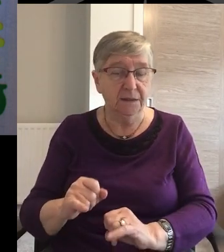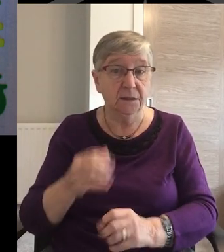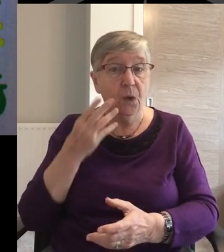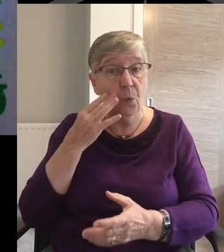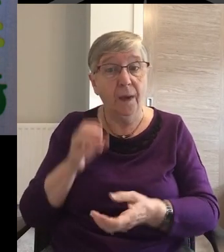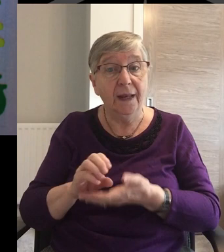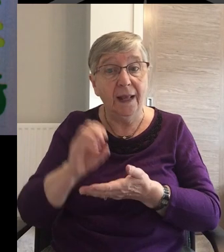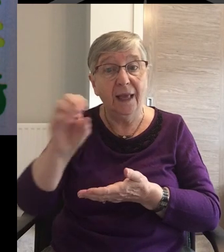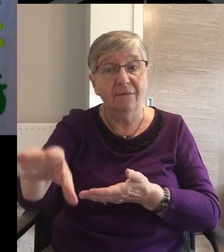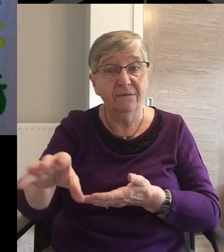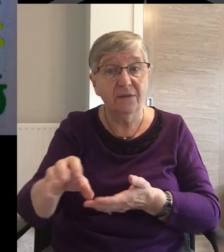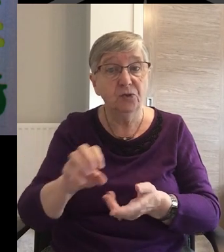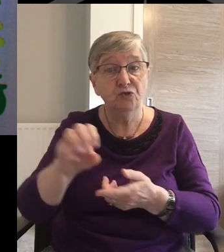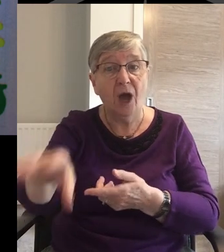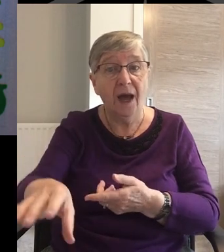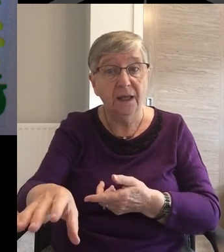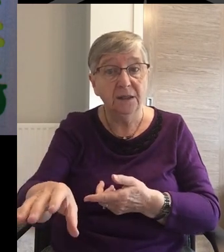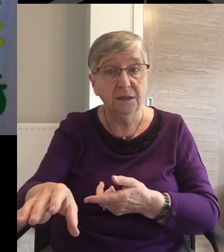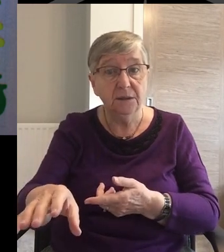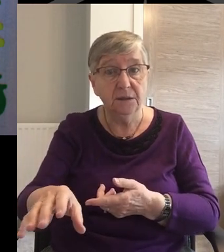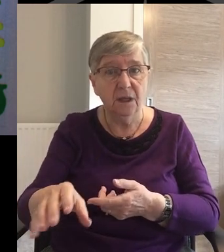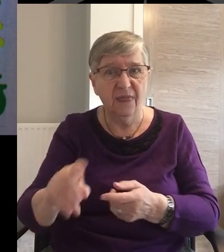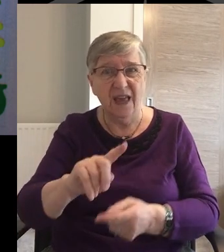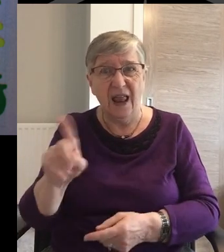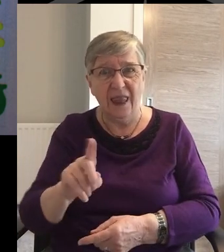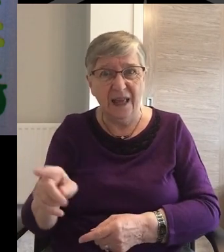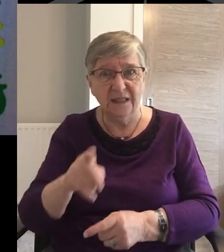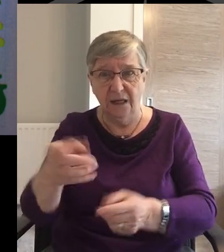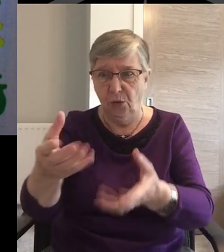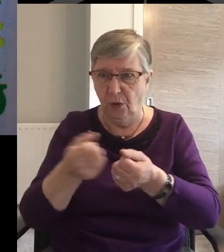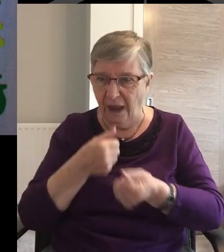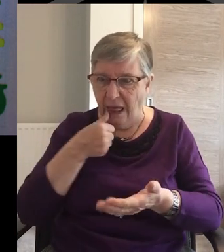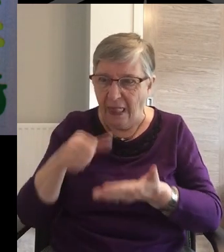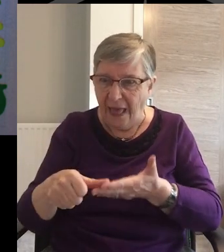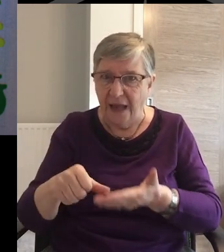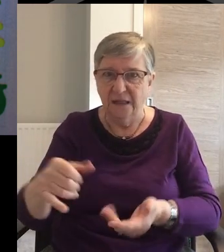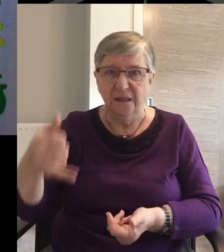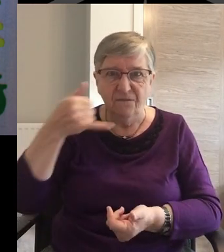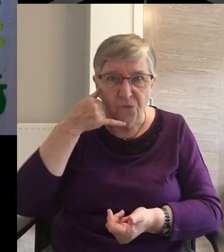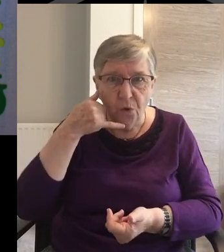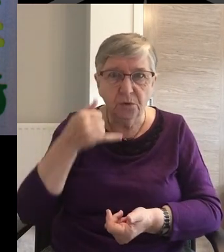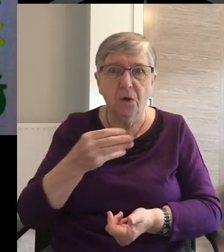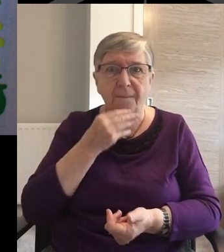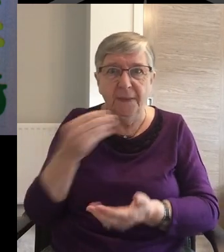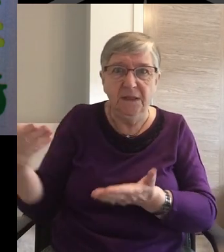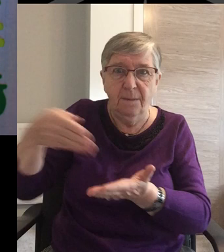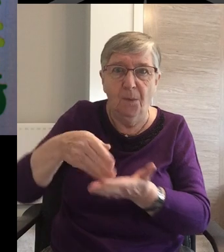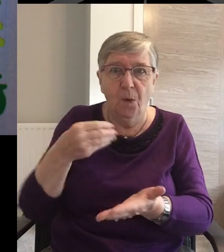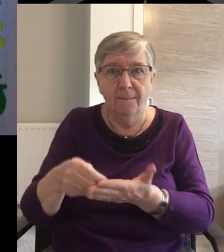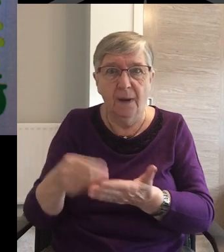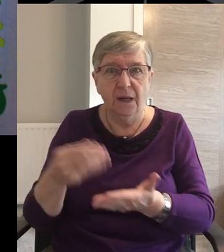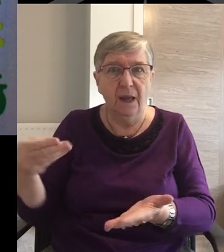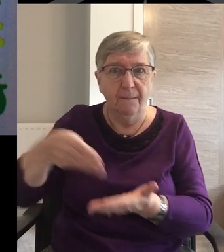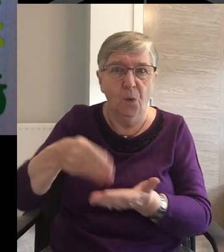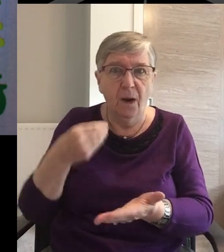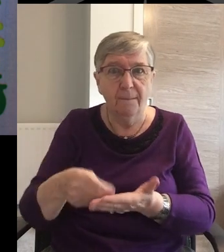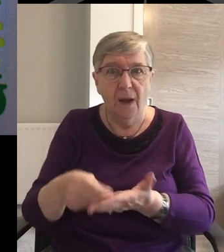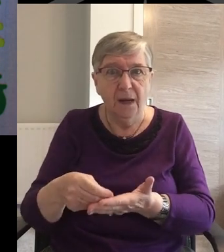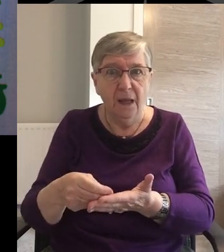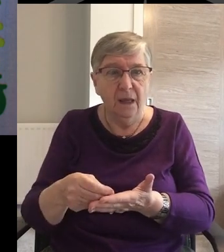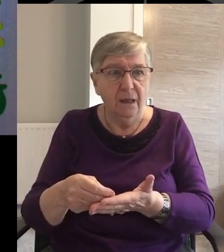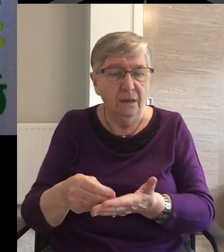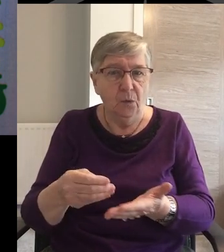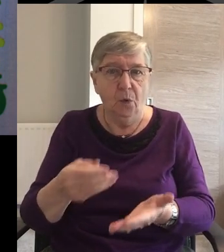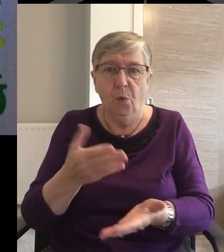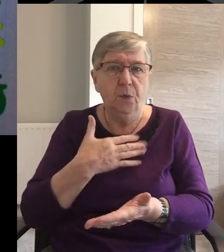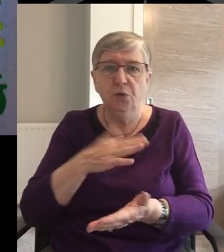charities Only for them to hassle you Every time there's a new emergency A new crisis Including a shortage of